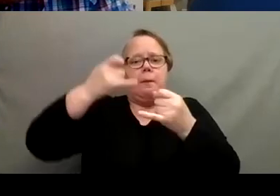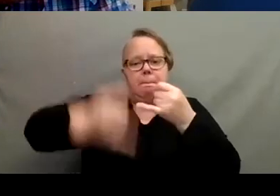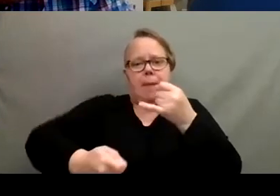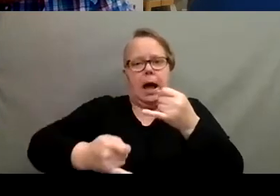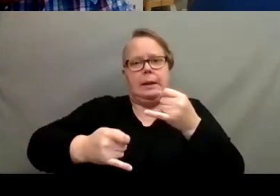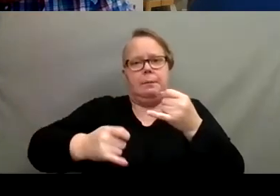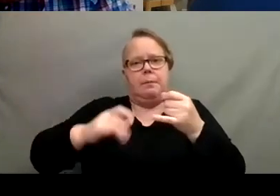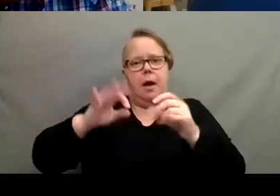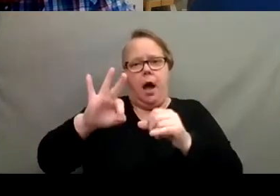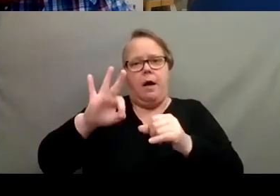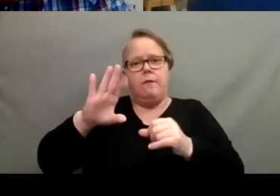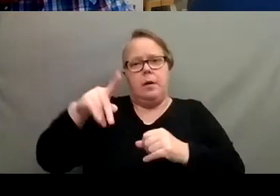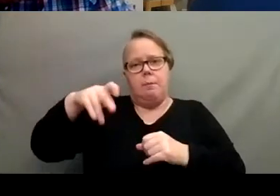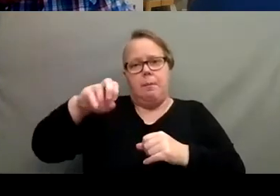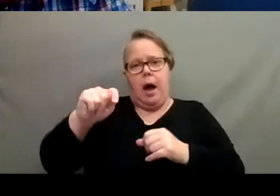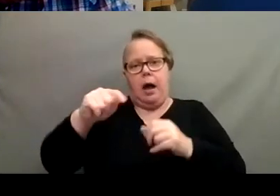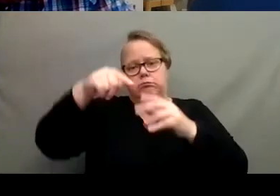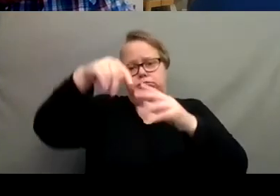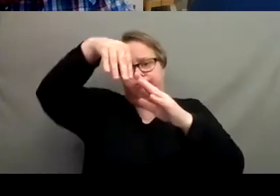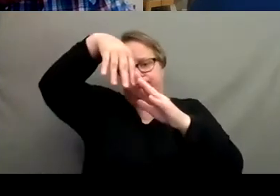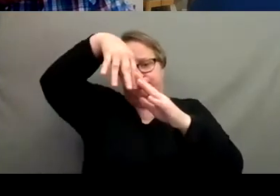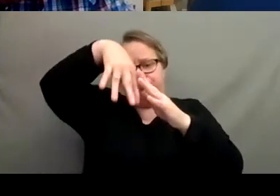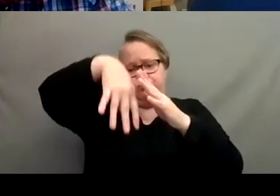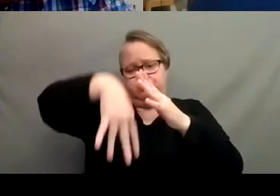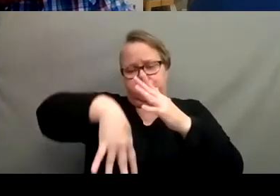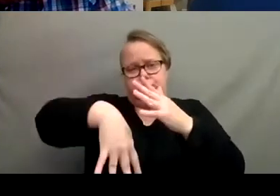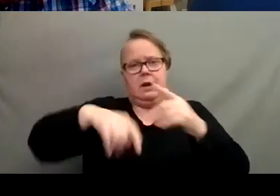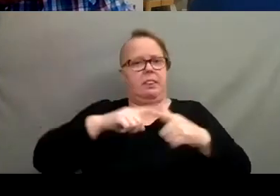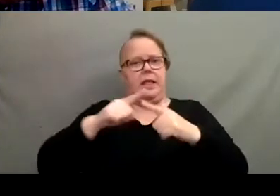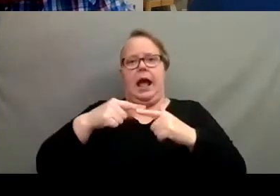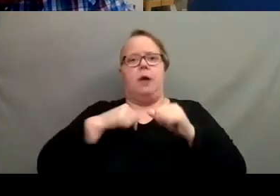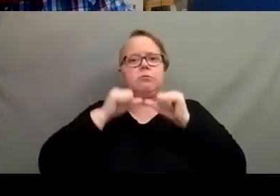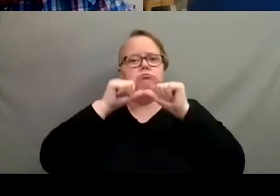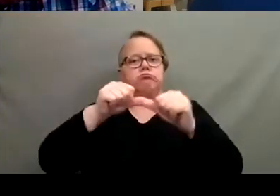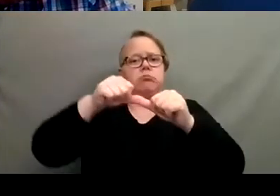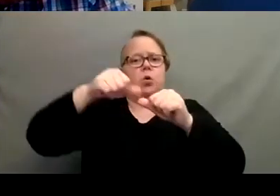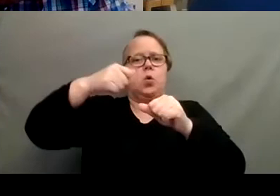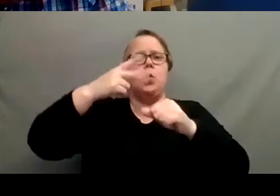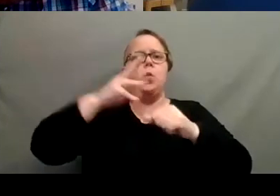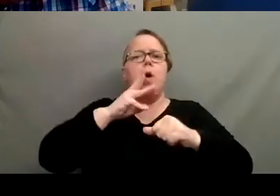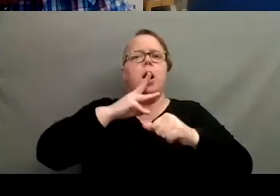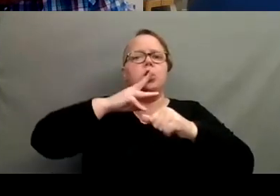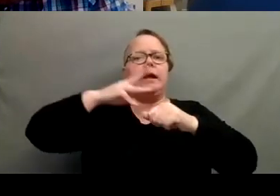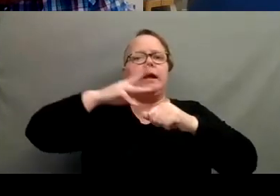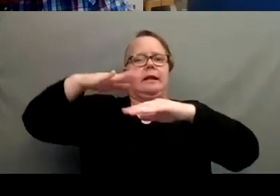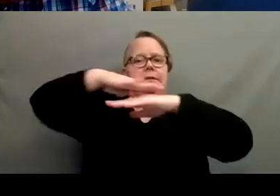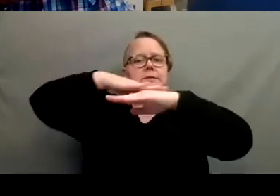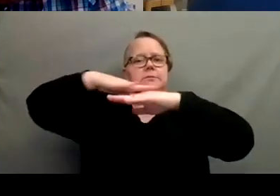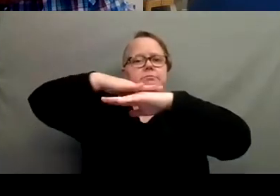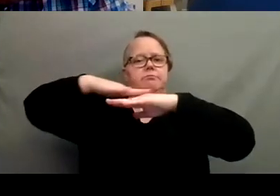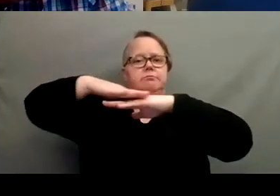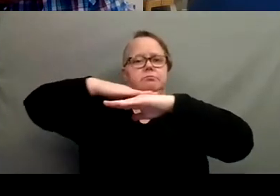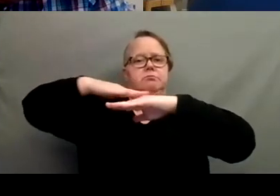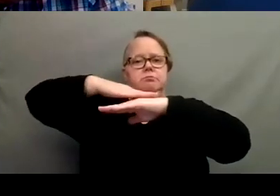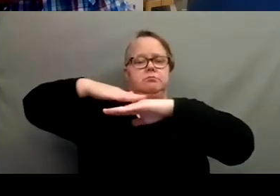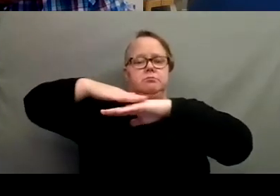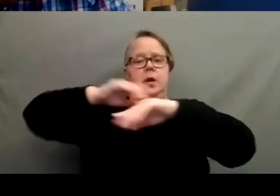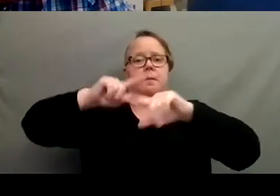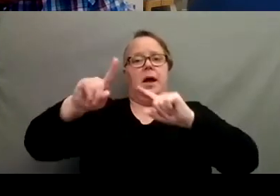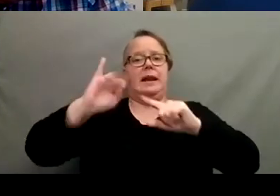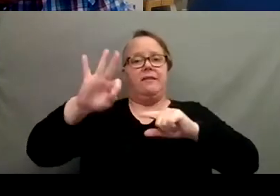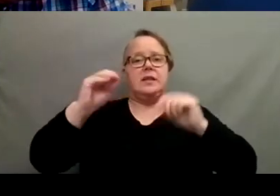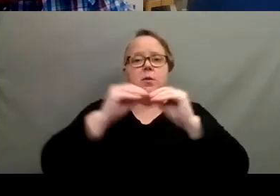fully filling that pot. Then I would stick with a watering at the top of the soil method. But if it's a more